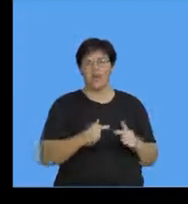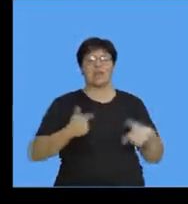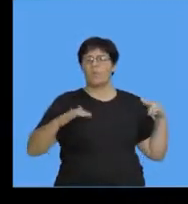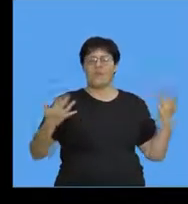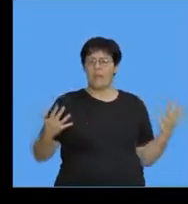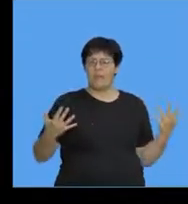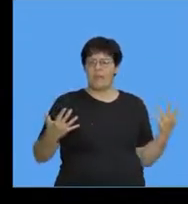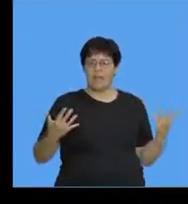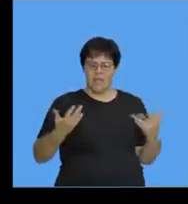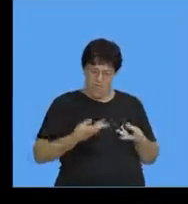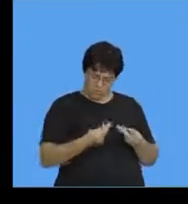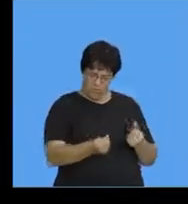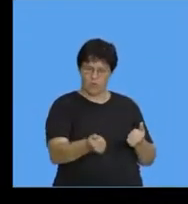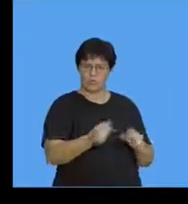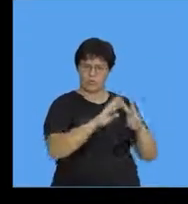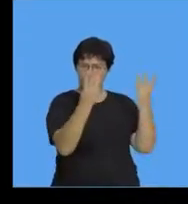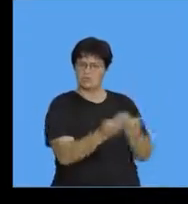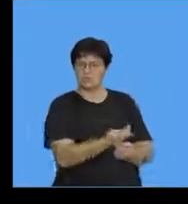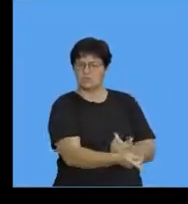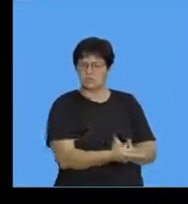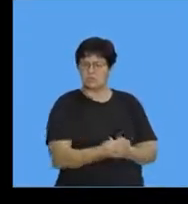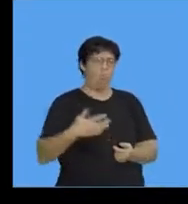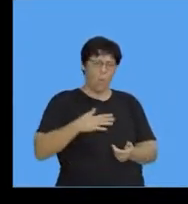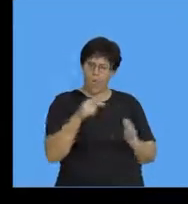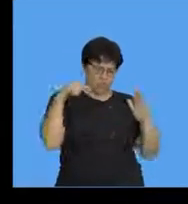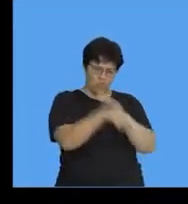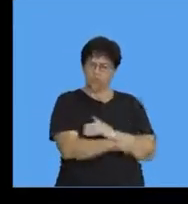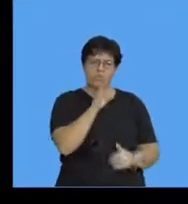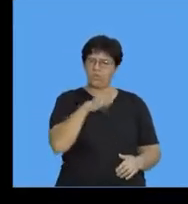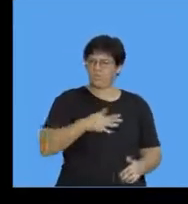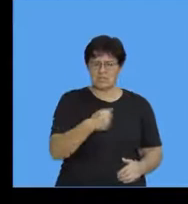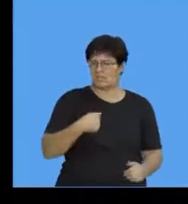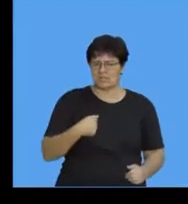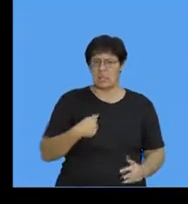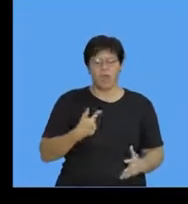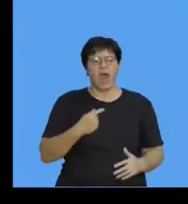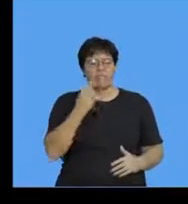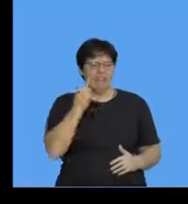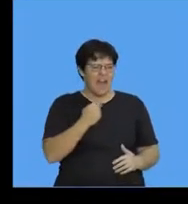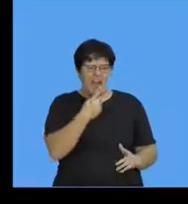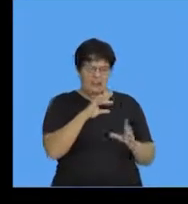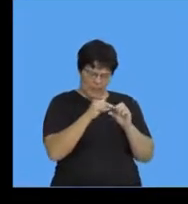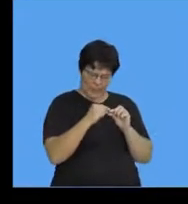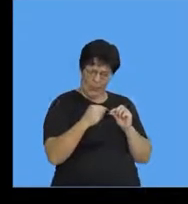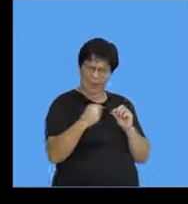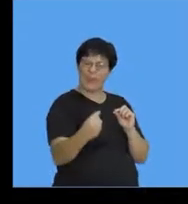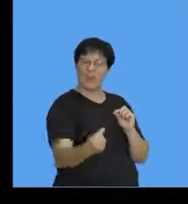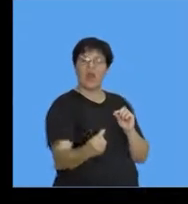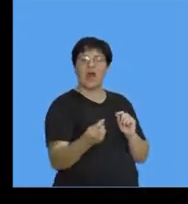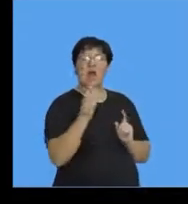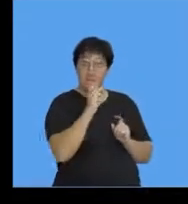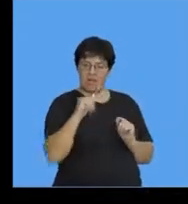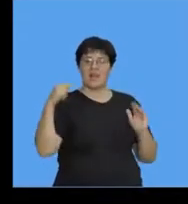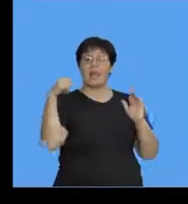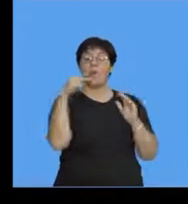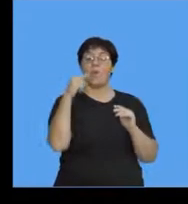I live I live on land right and I don't want to lose water so my leaves are nice and they thin and I'm going to